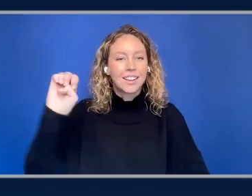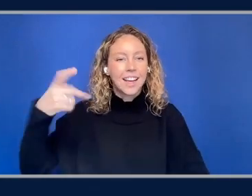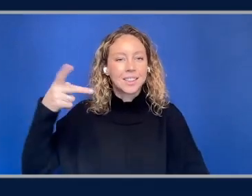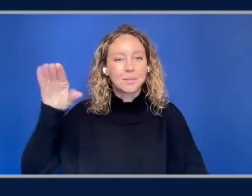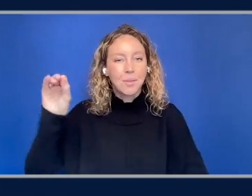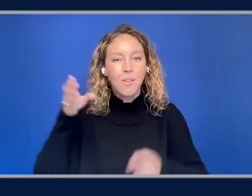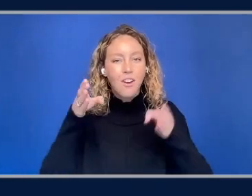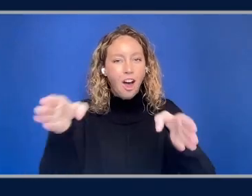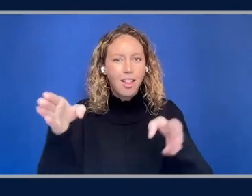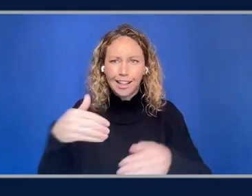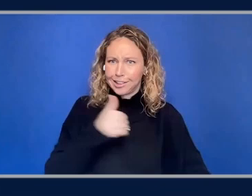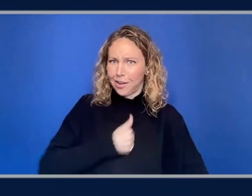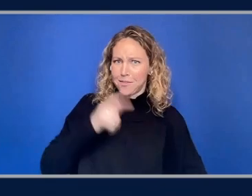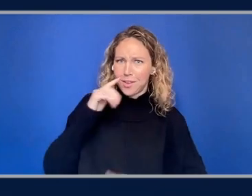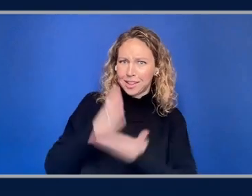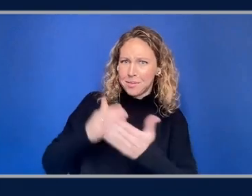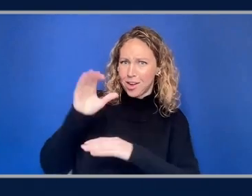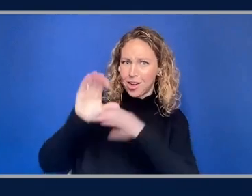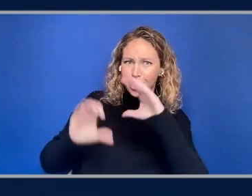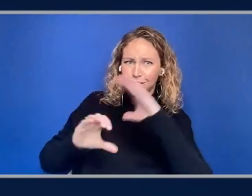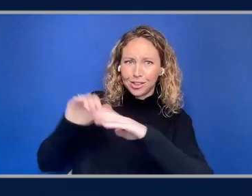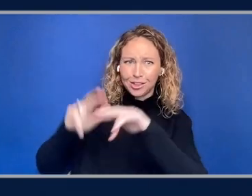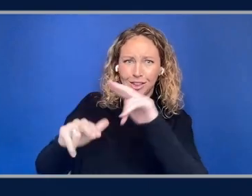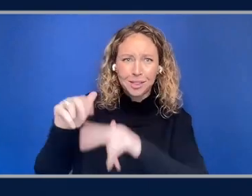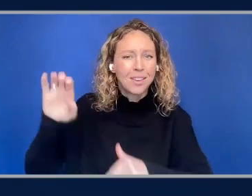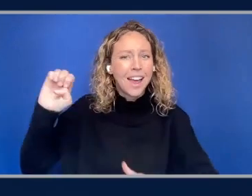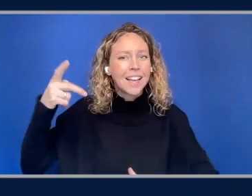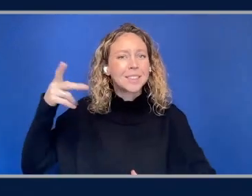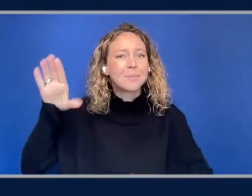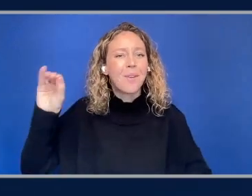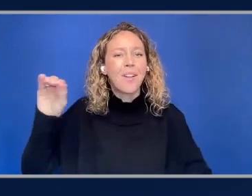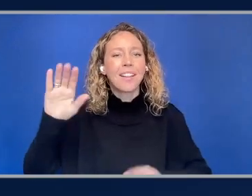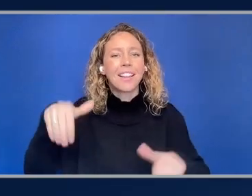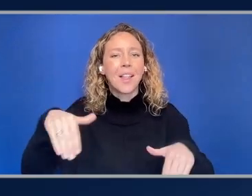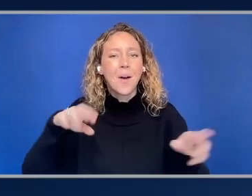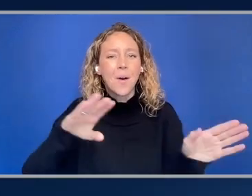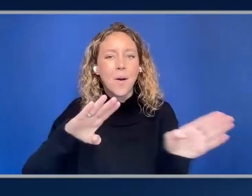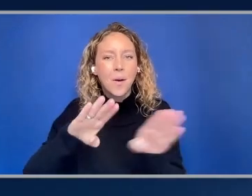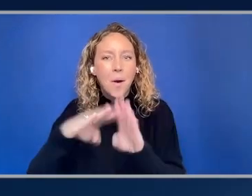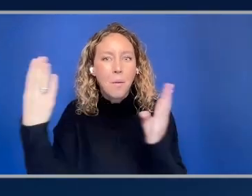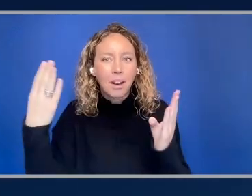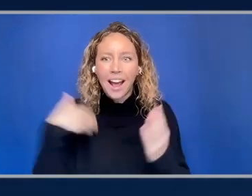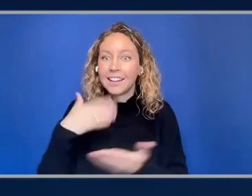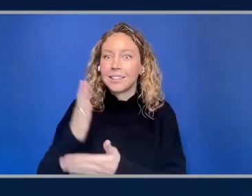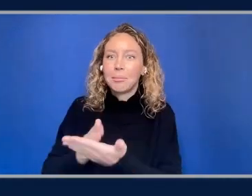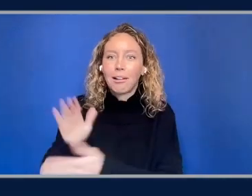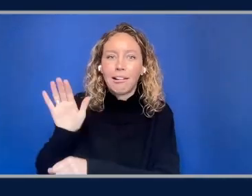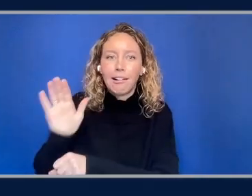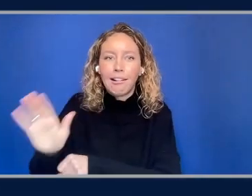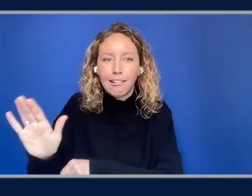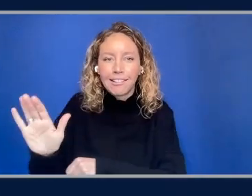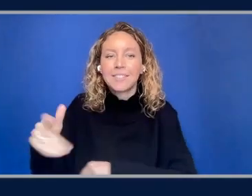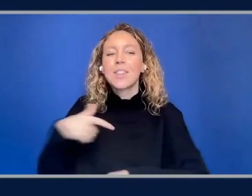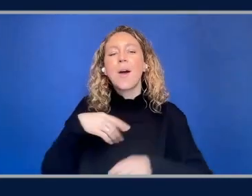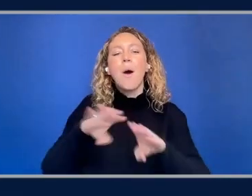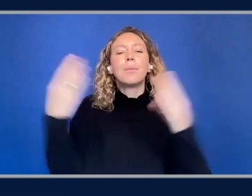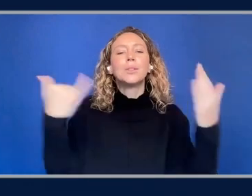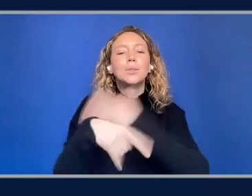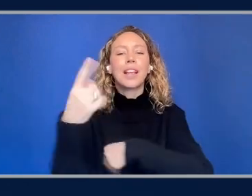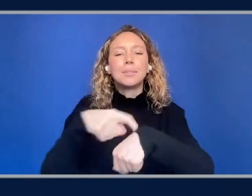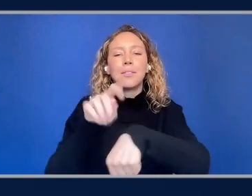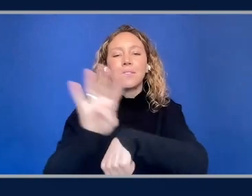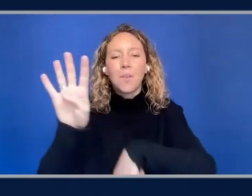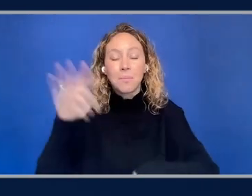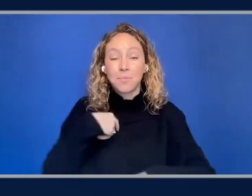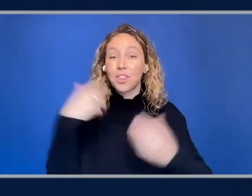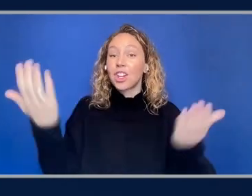construction, but the expo is not open yet. It opens today at four o'clock, but we are here bringing you